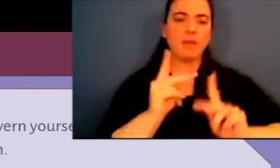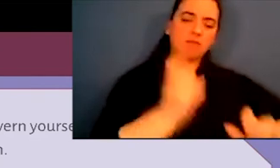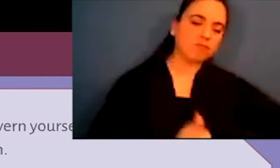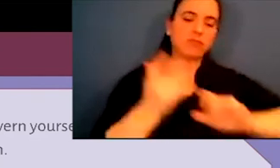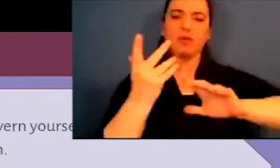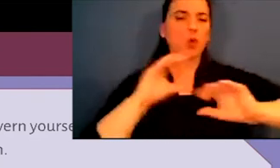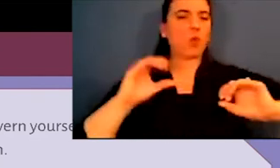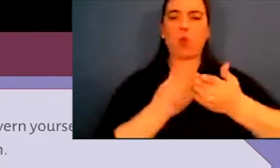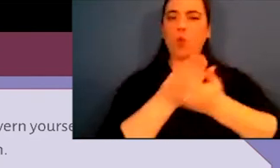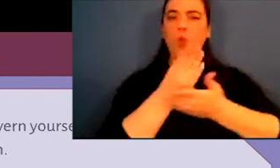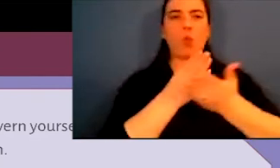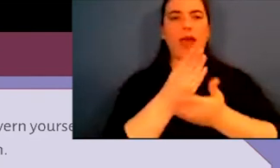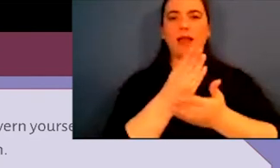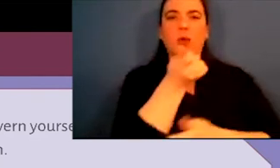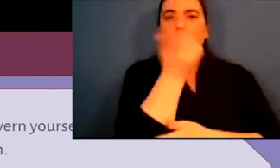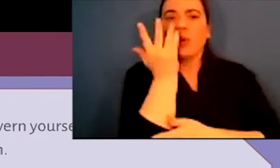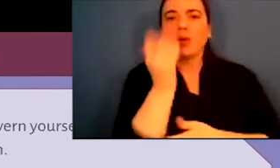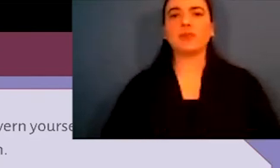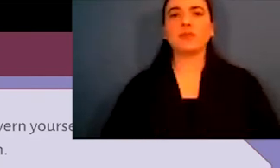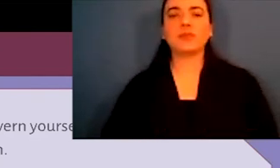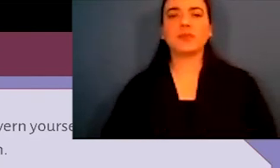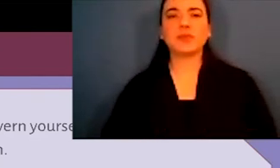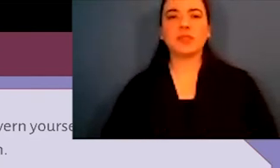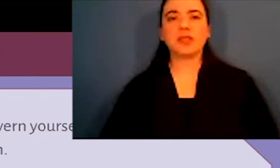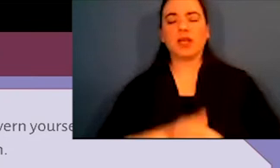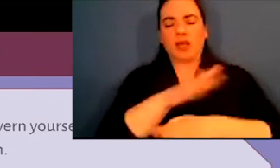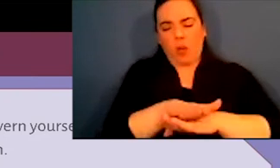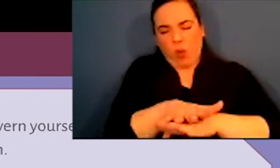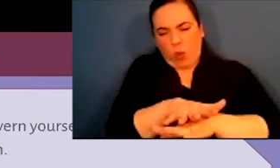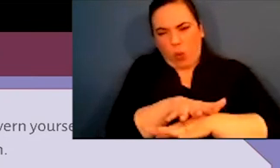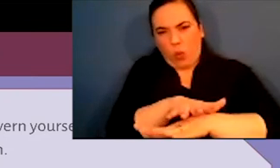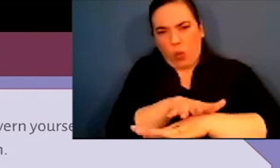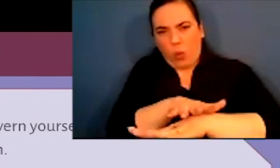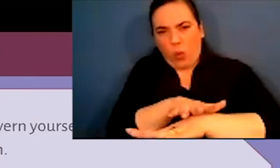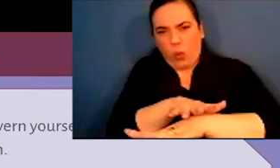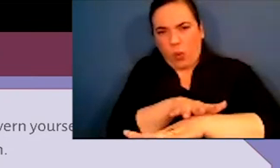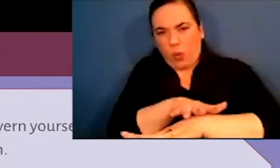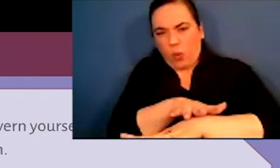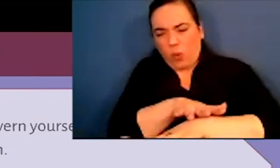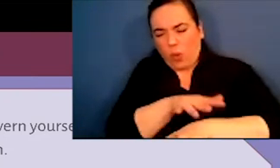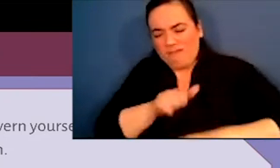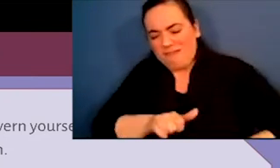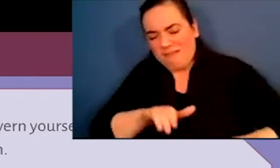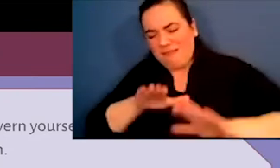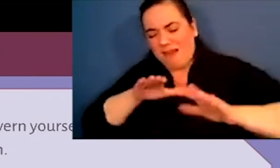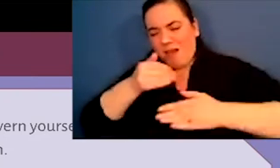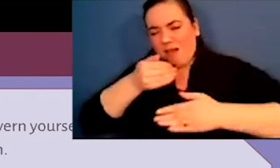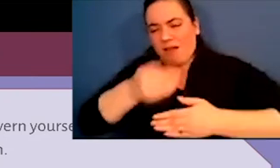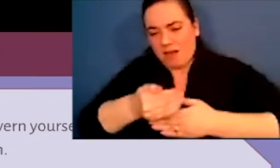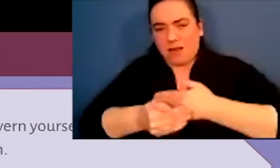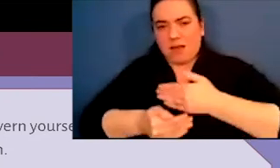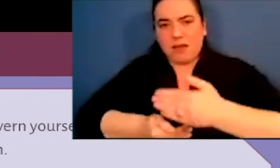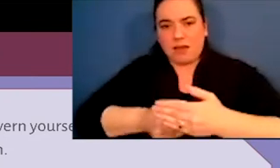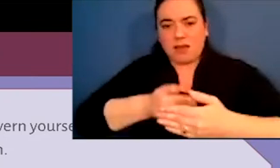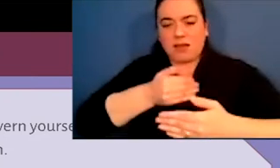colonization that forcibly removed indigenous people from having practically any rights whatsoever. Only gradually